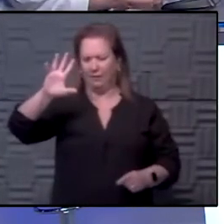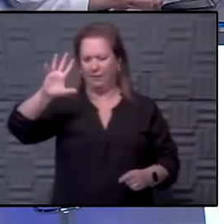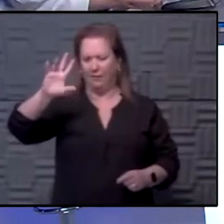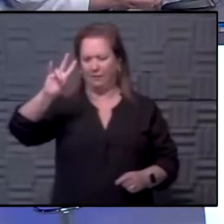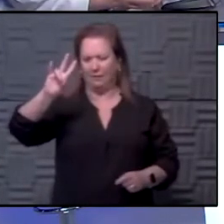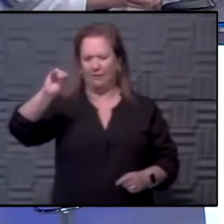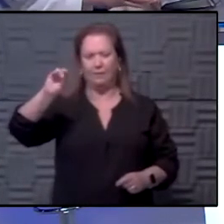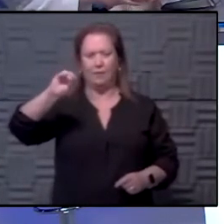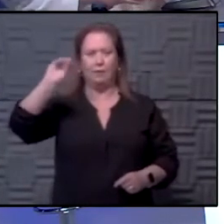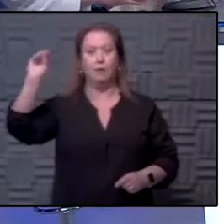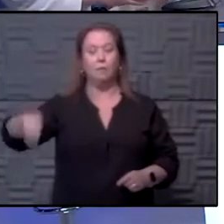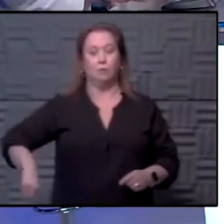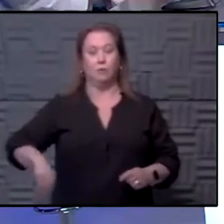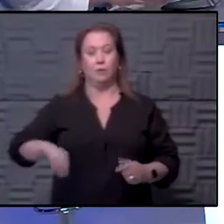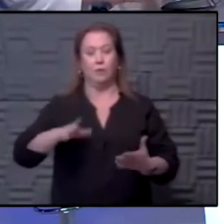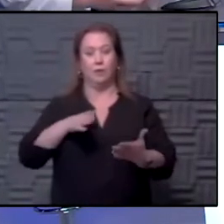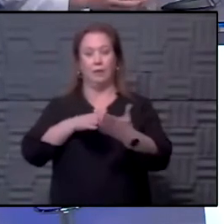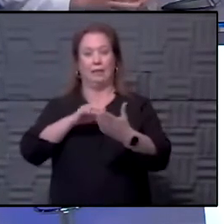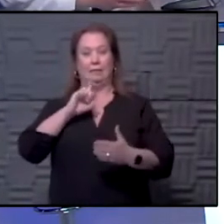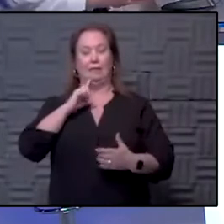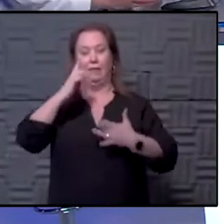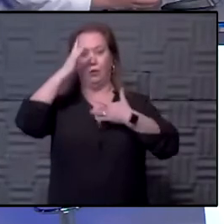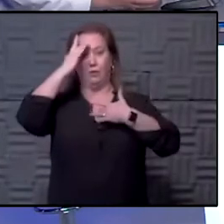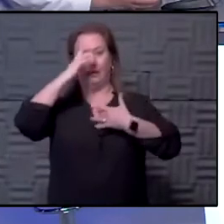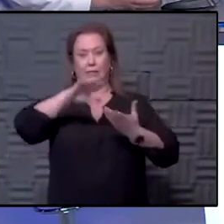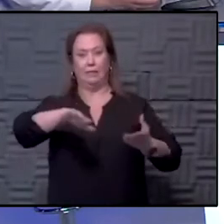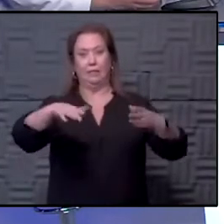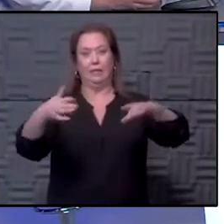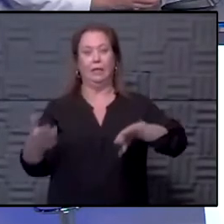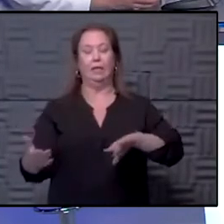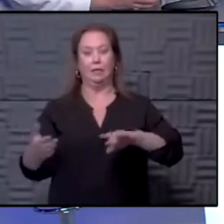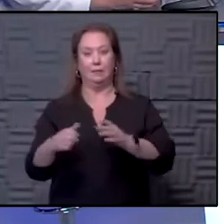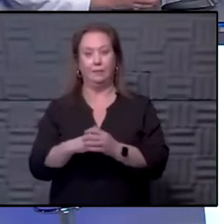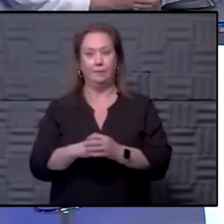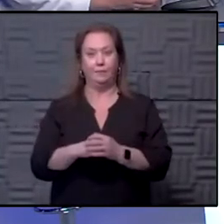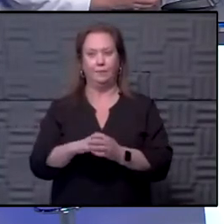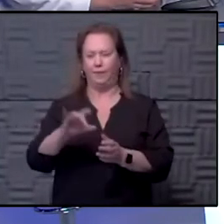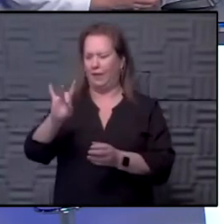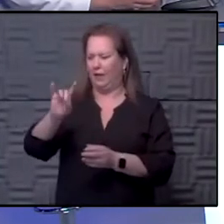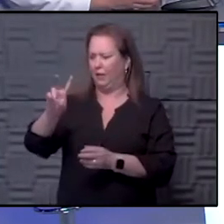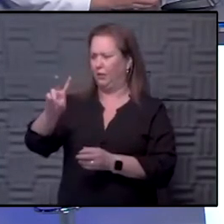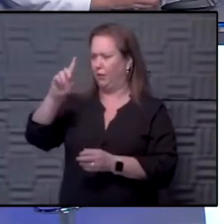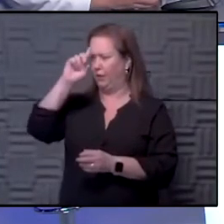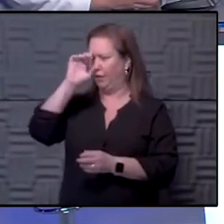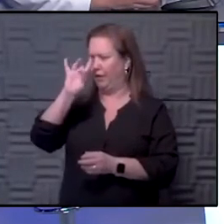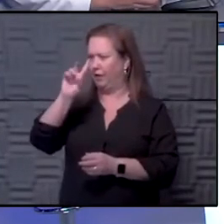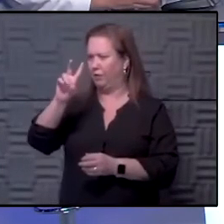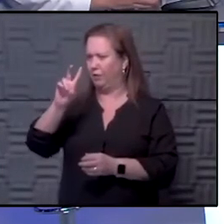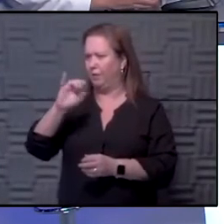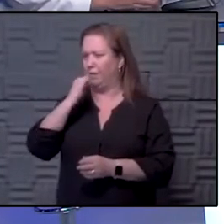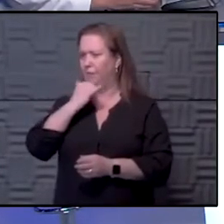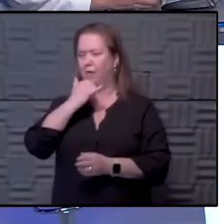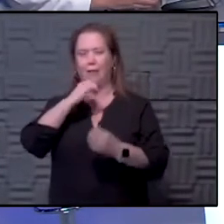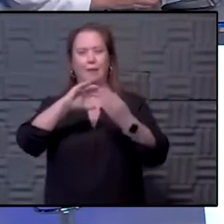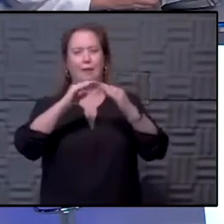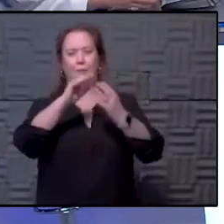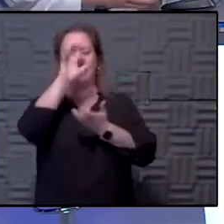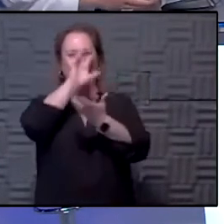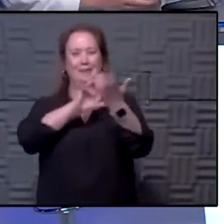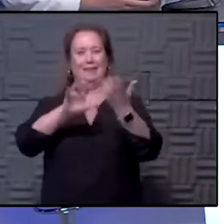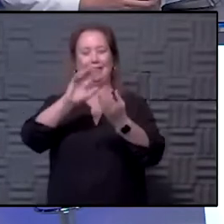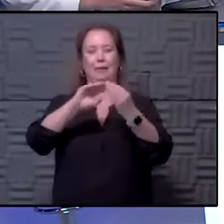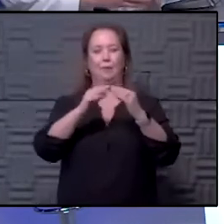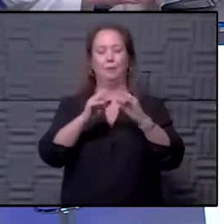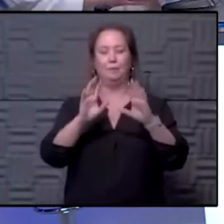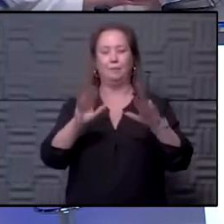or 70% against severe disease and death, which is really good. was 82%. Maybe I'm wrong. I hope I'm right. They